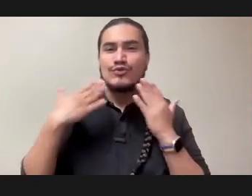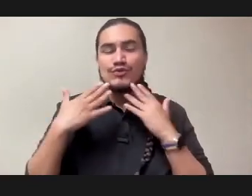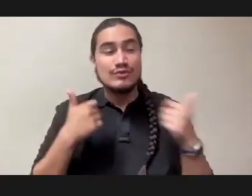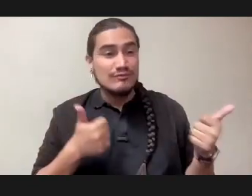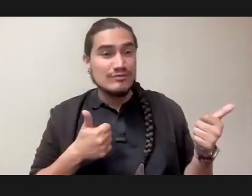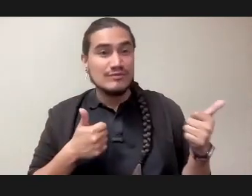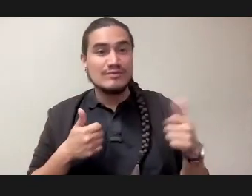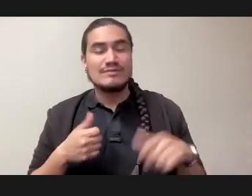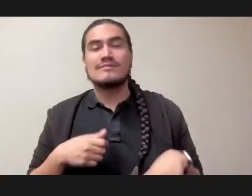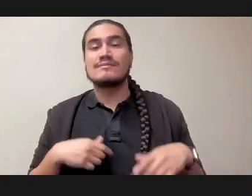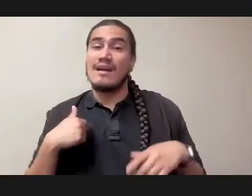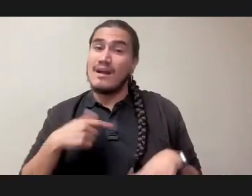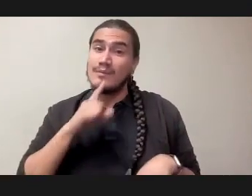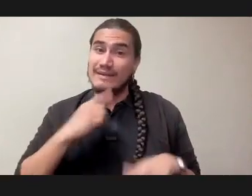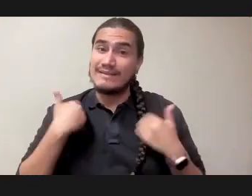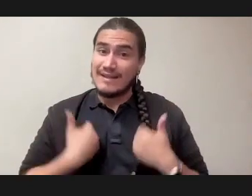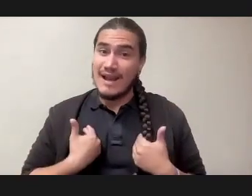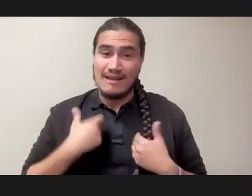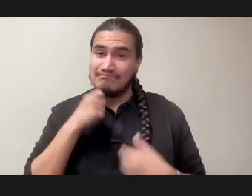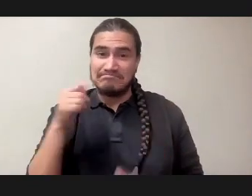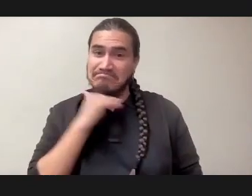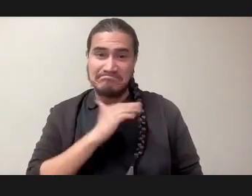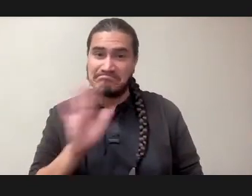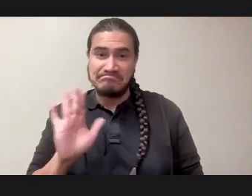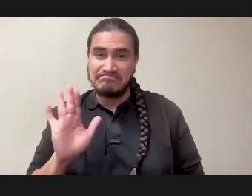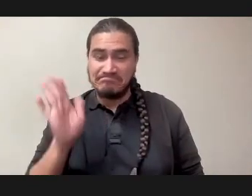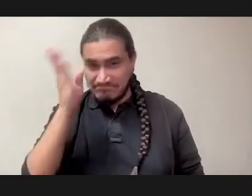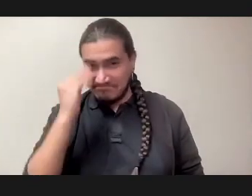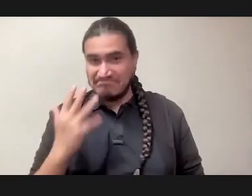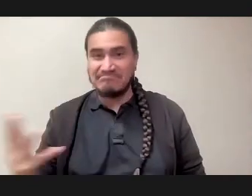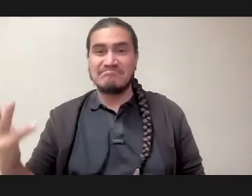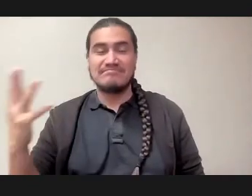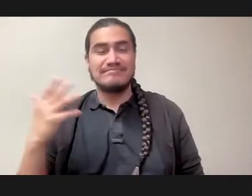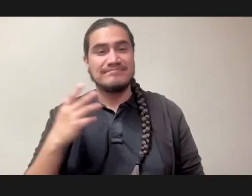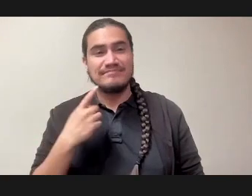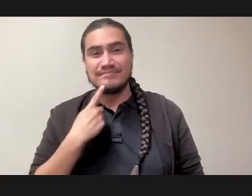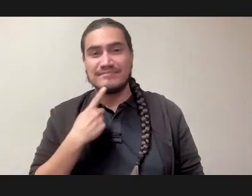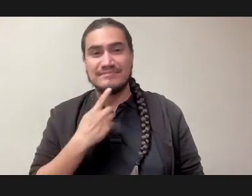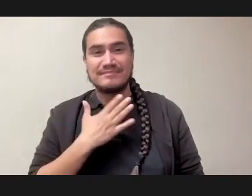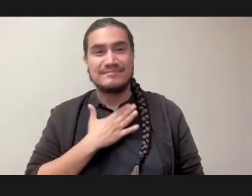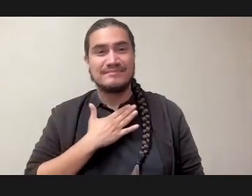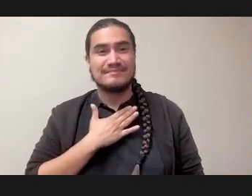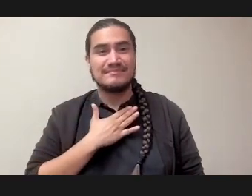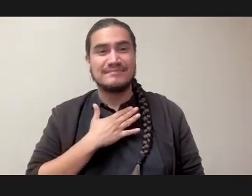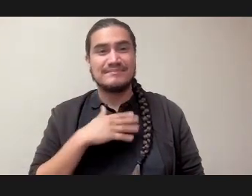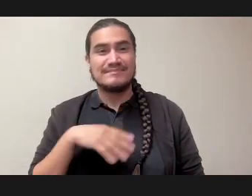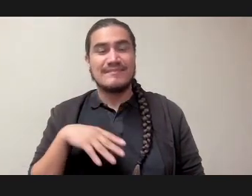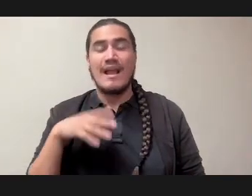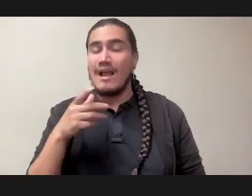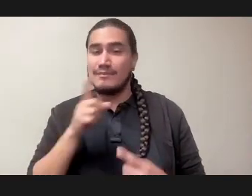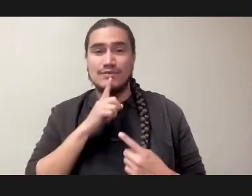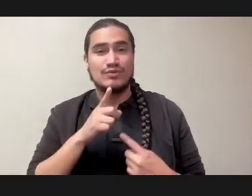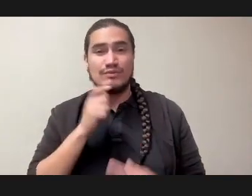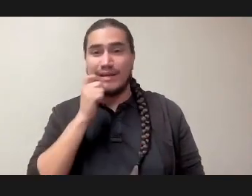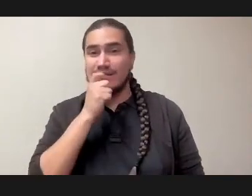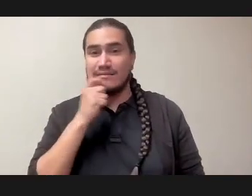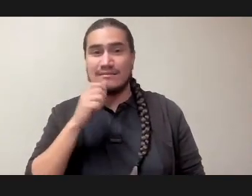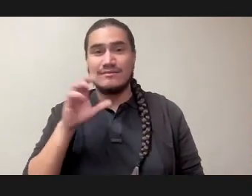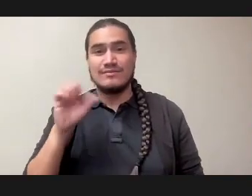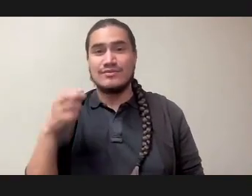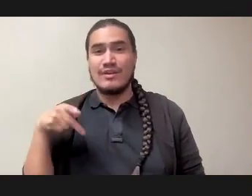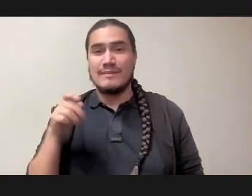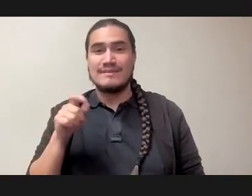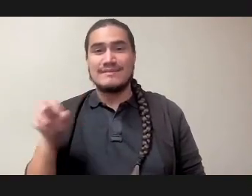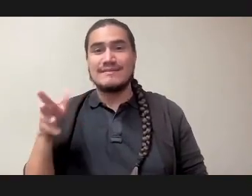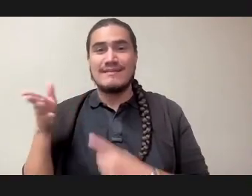really tired, not going to lie. I'm missing my, I'm pretty sure I left my chapstick at the hotel, so I'm